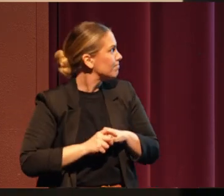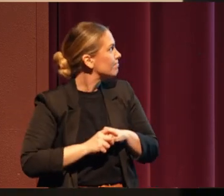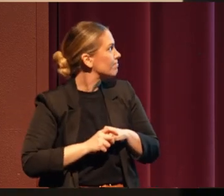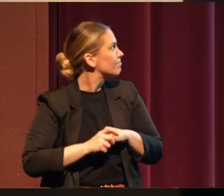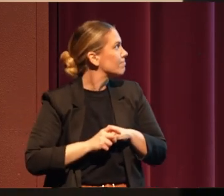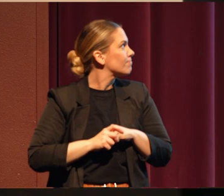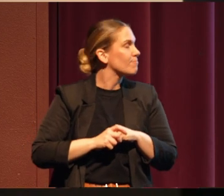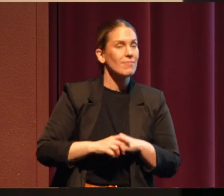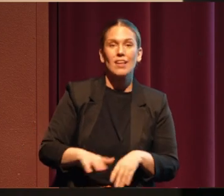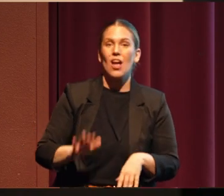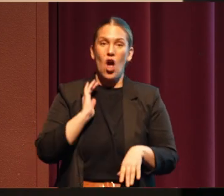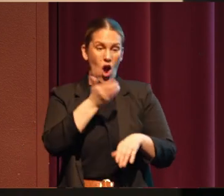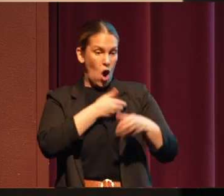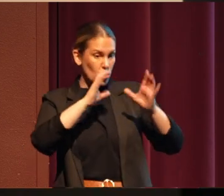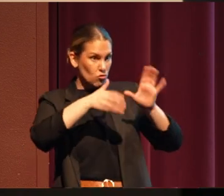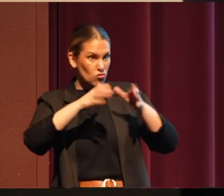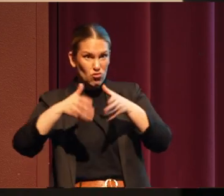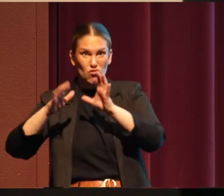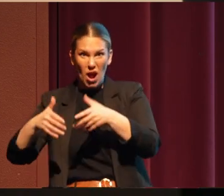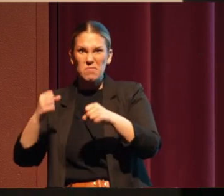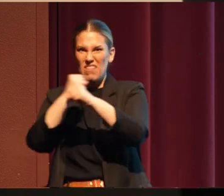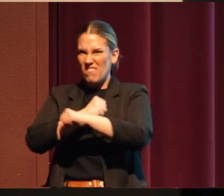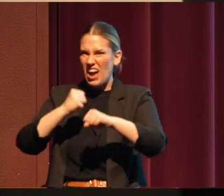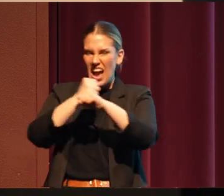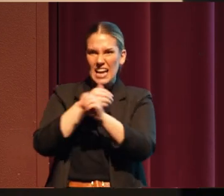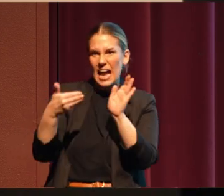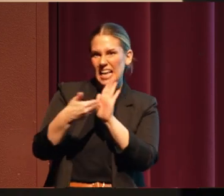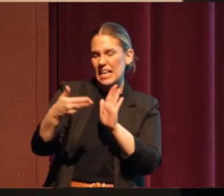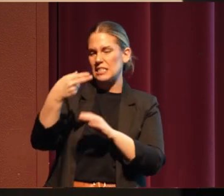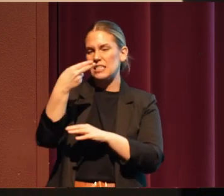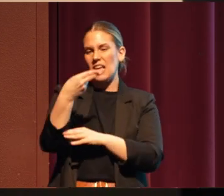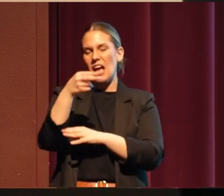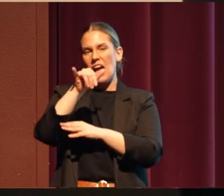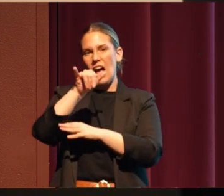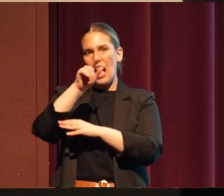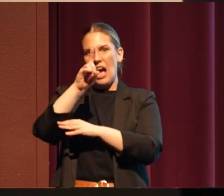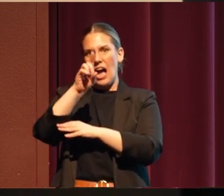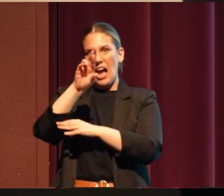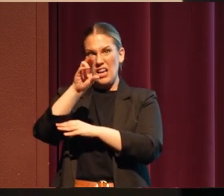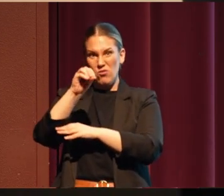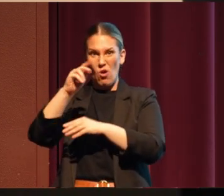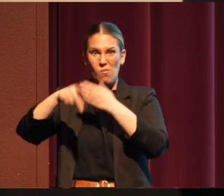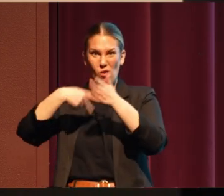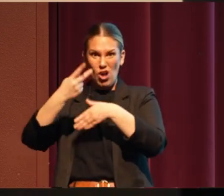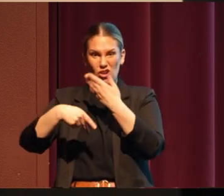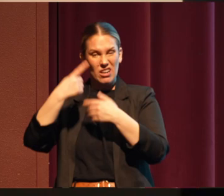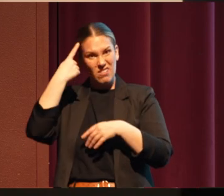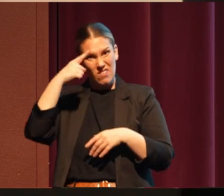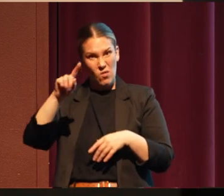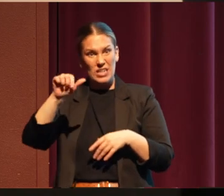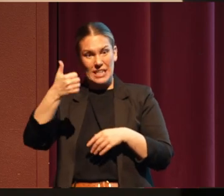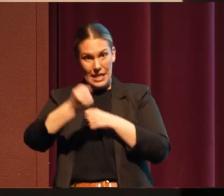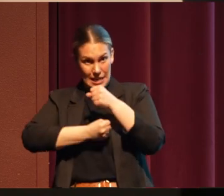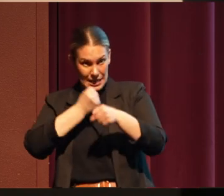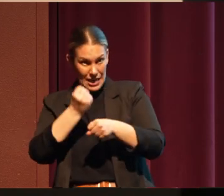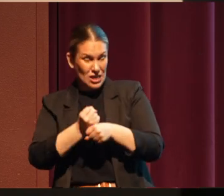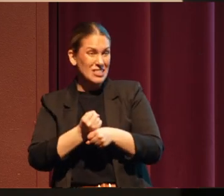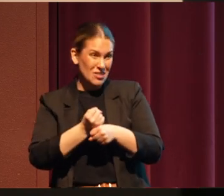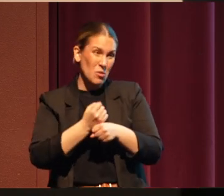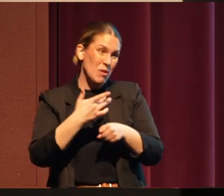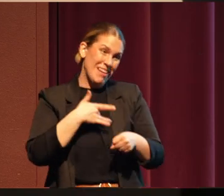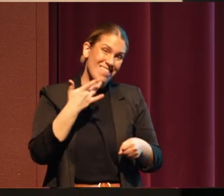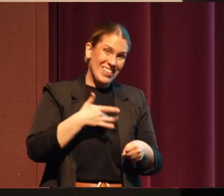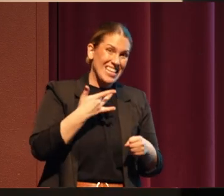fought against the Swan Lake hydro project for 10 years. And we feel that it is going to damage the